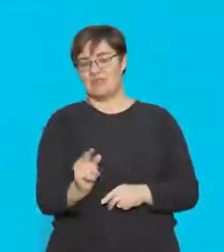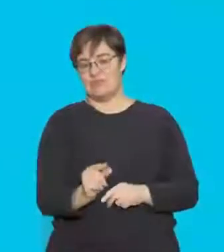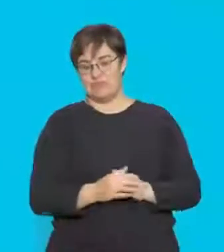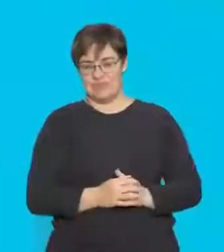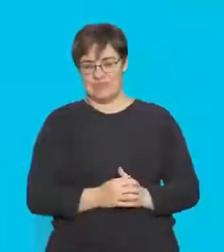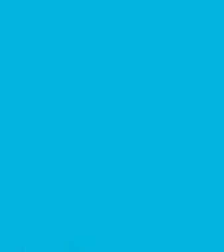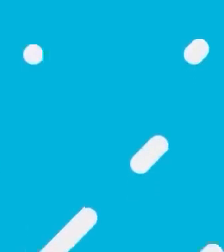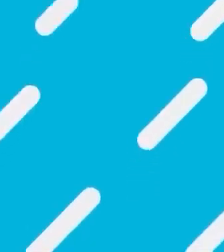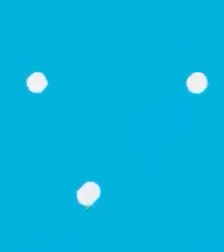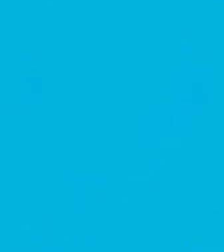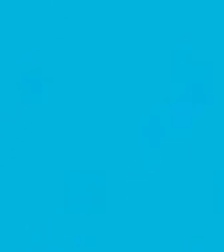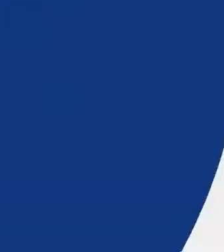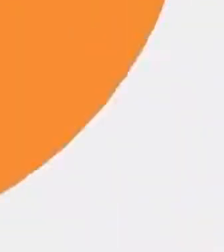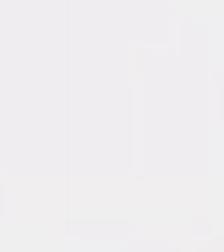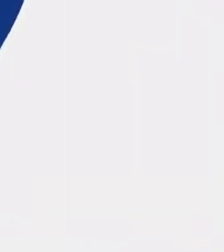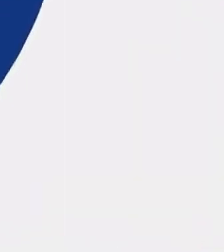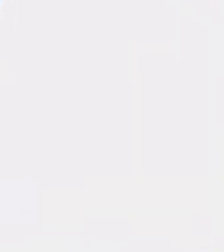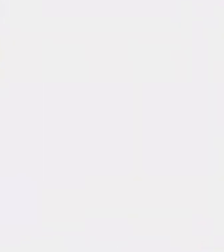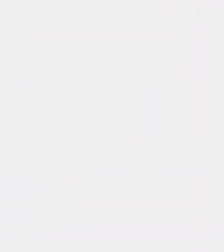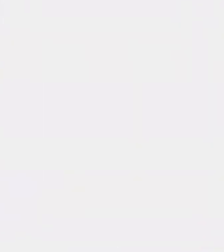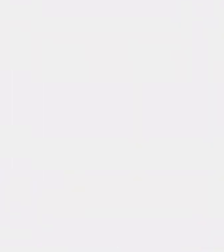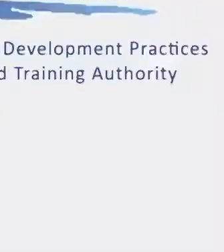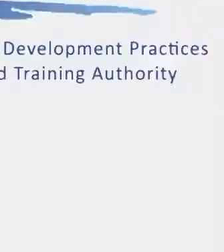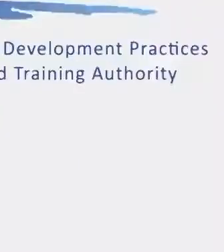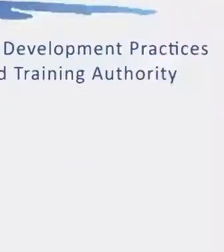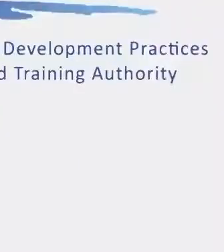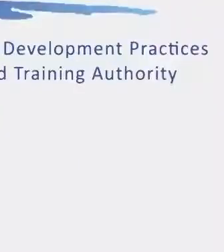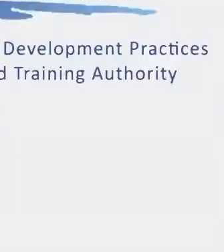Thank you. Thank you.